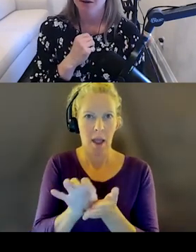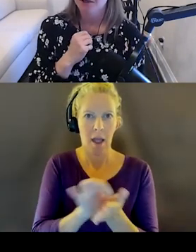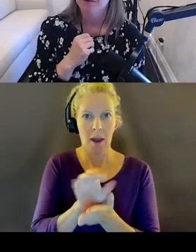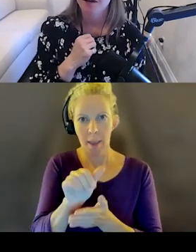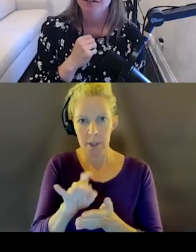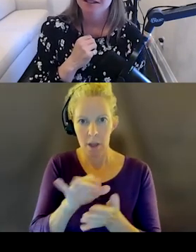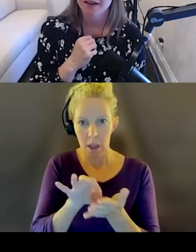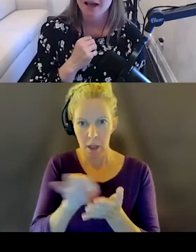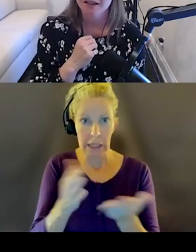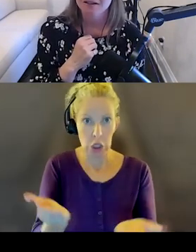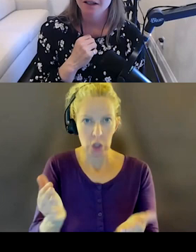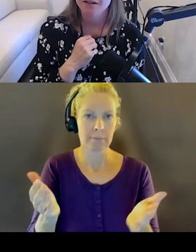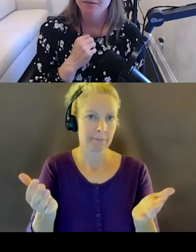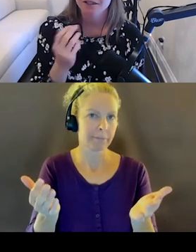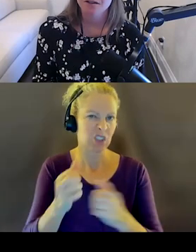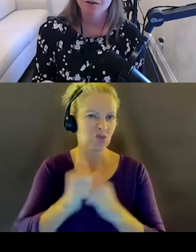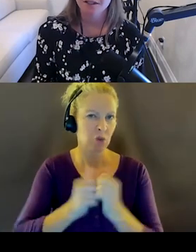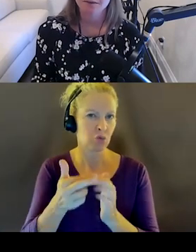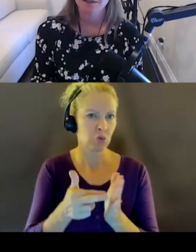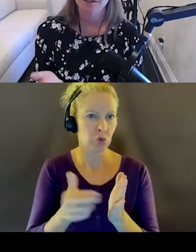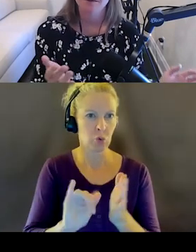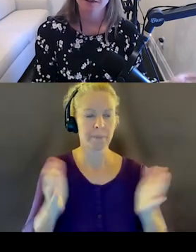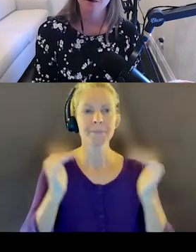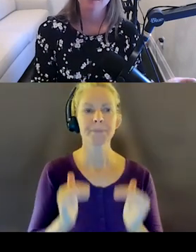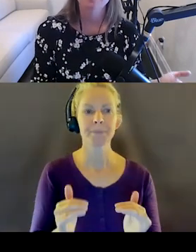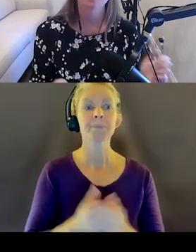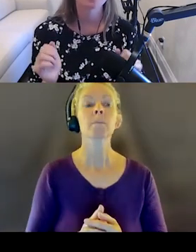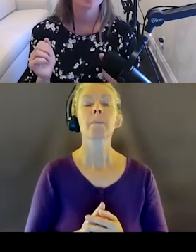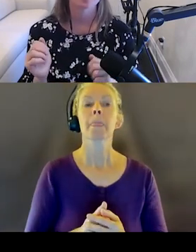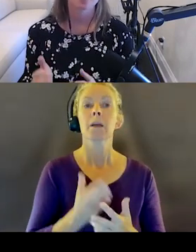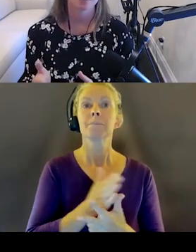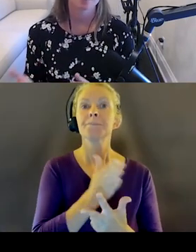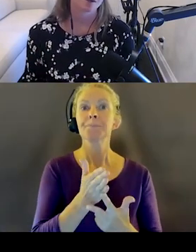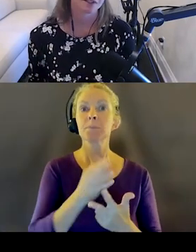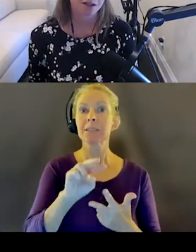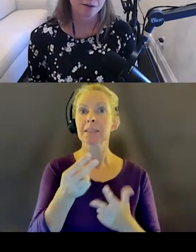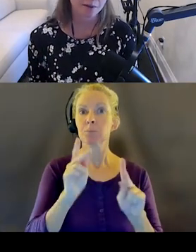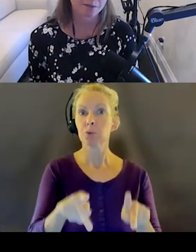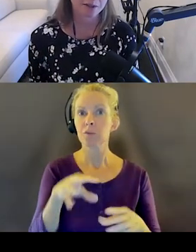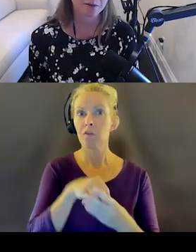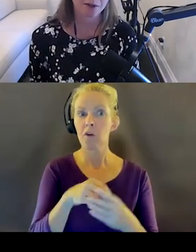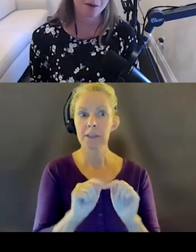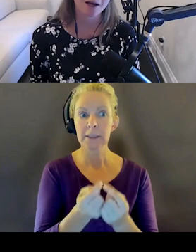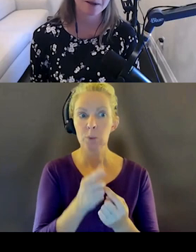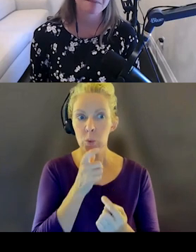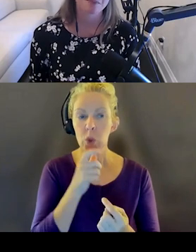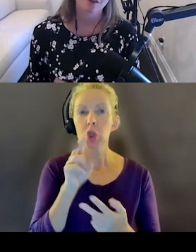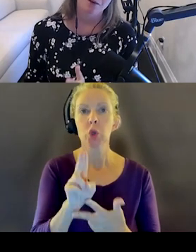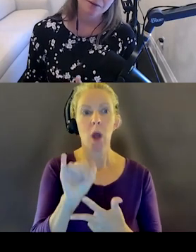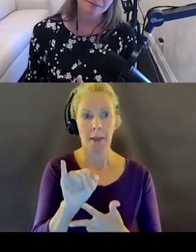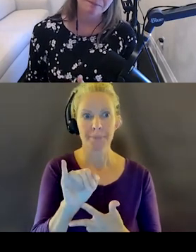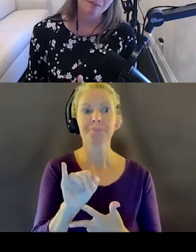Now, if we contrast that design and documentation responsibilities for UX to design and documentation responsibilities for UI,